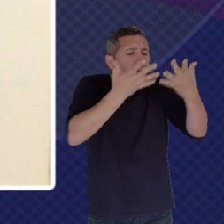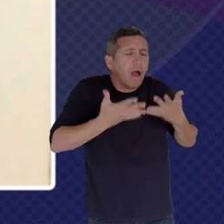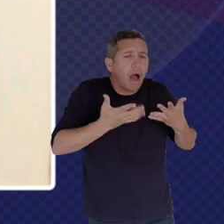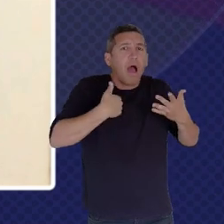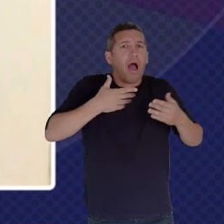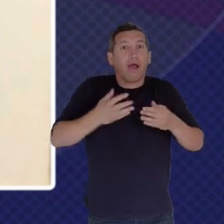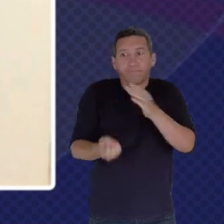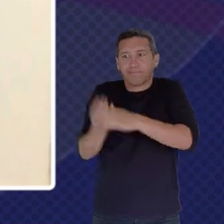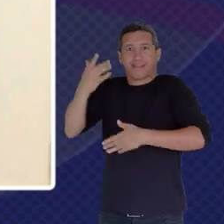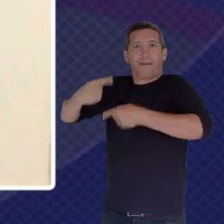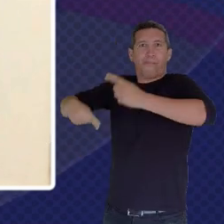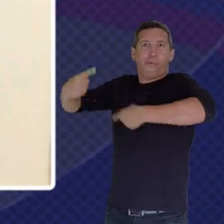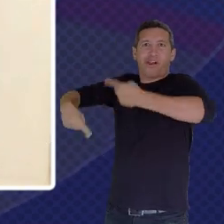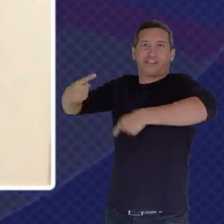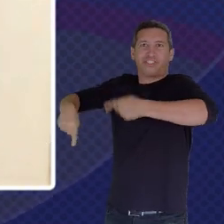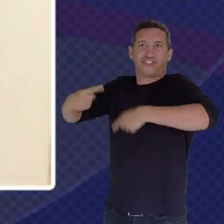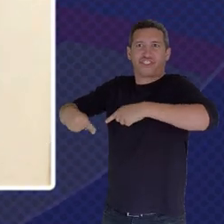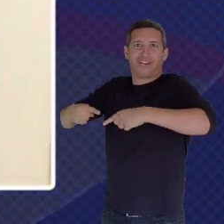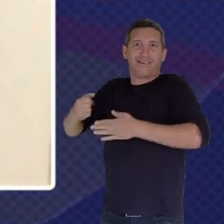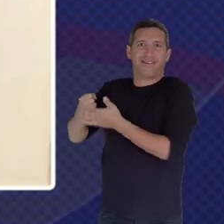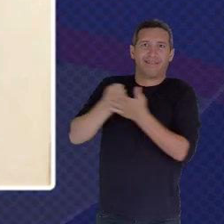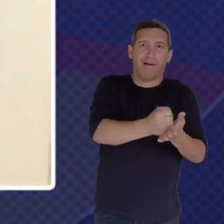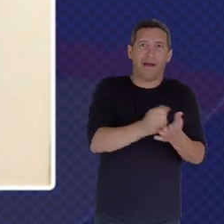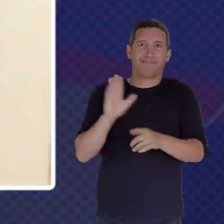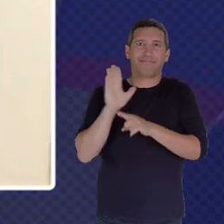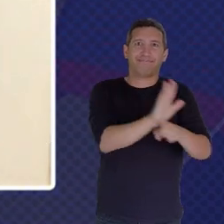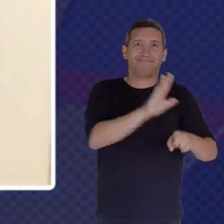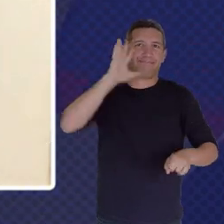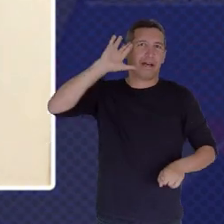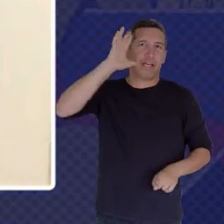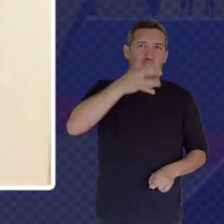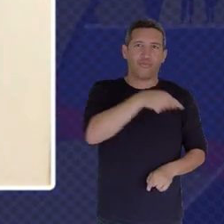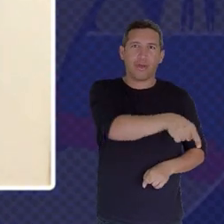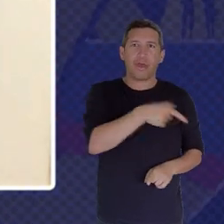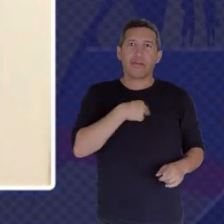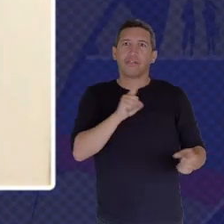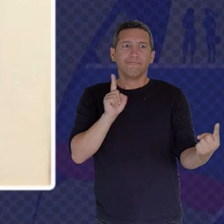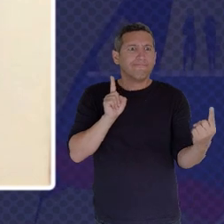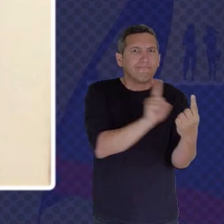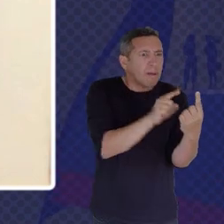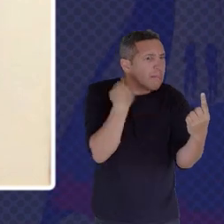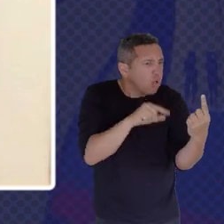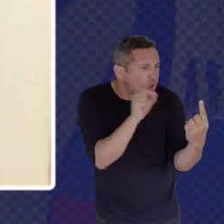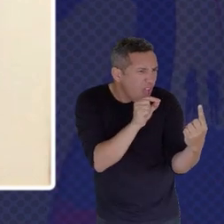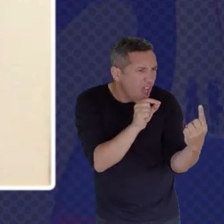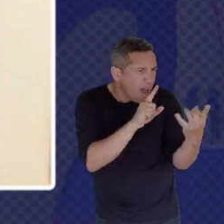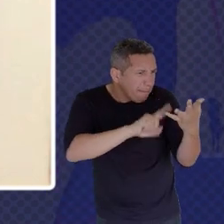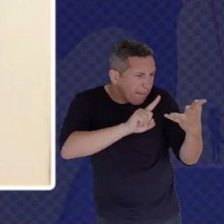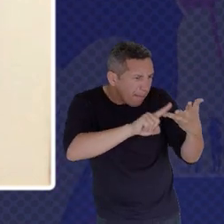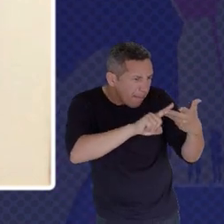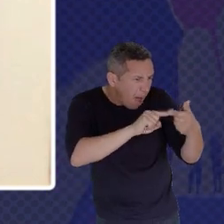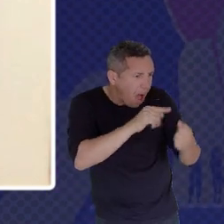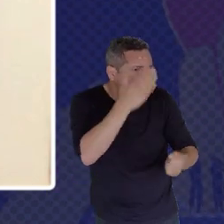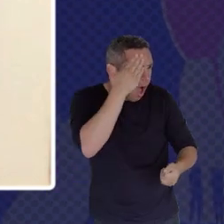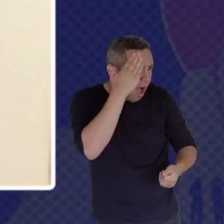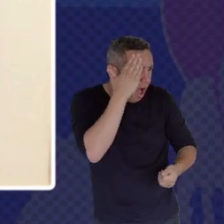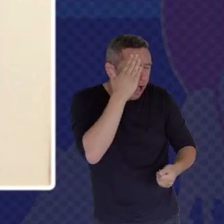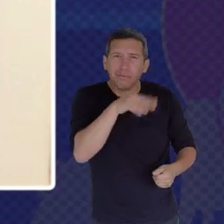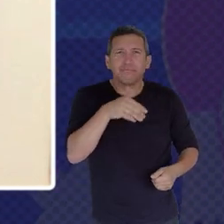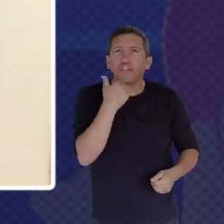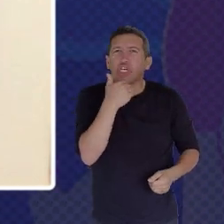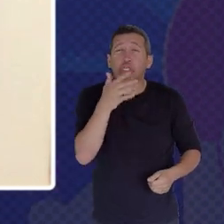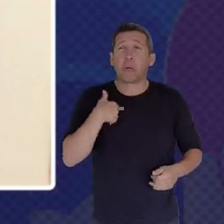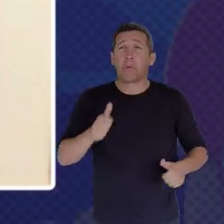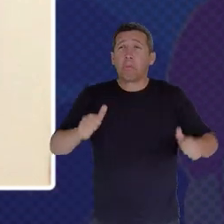That Actually Meet Them At The Points Of Need It It Doesn't Help To Sit In For